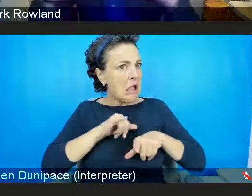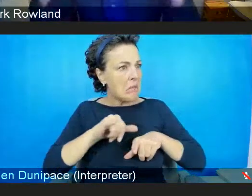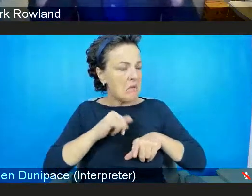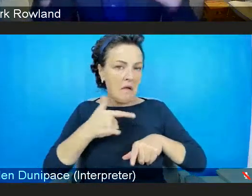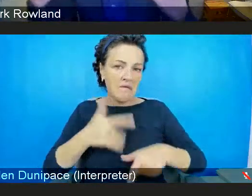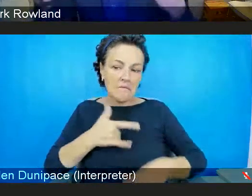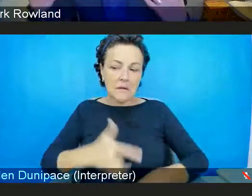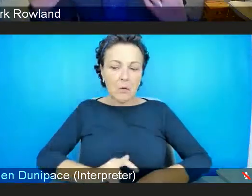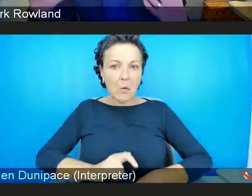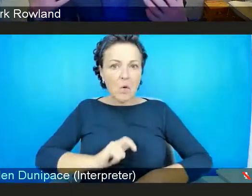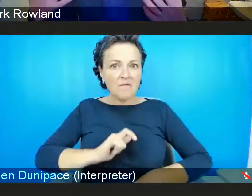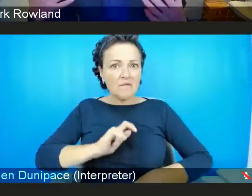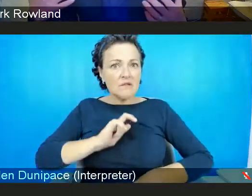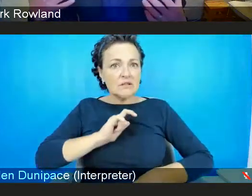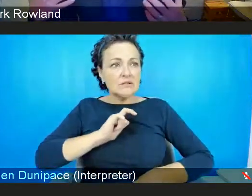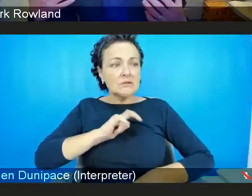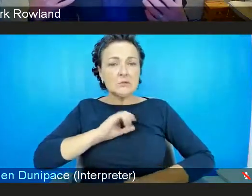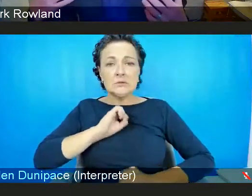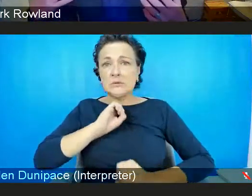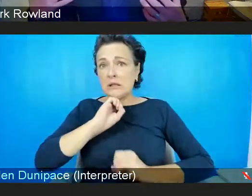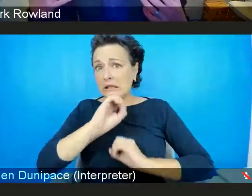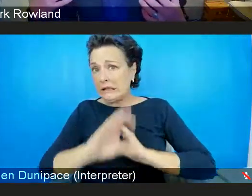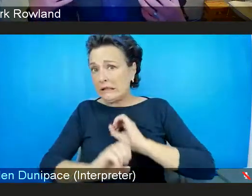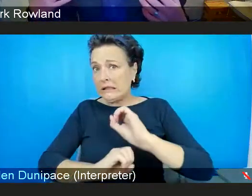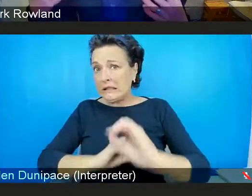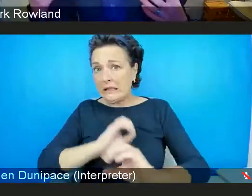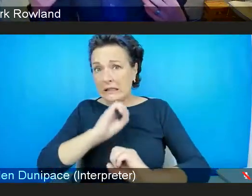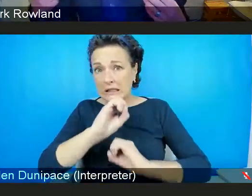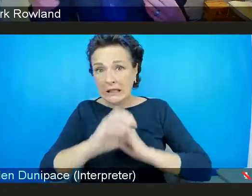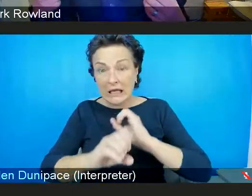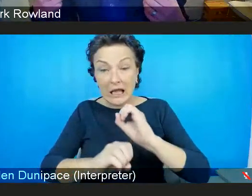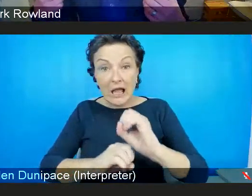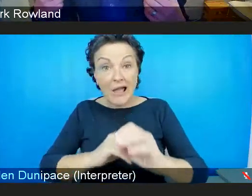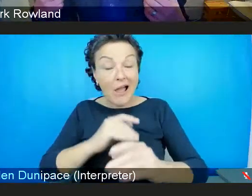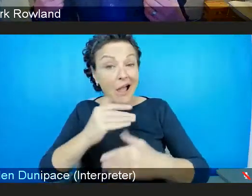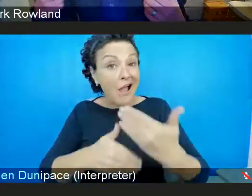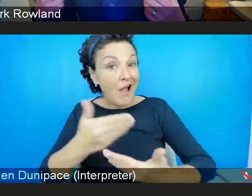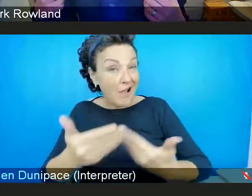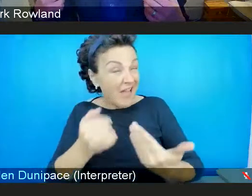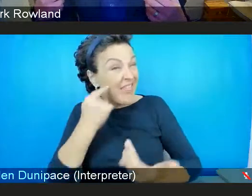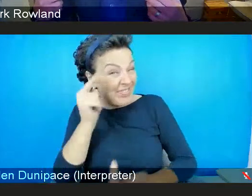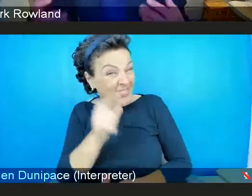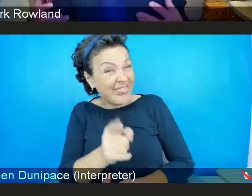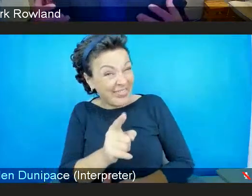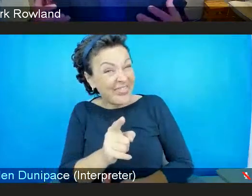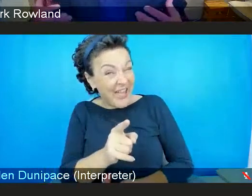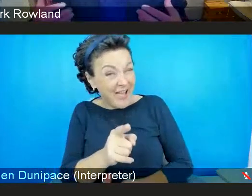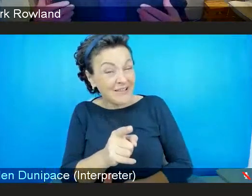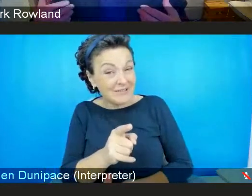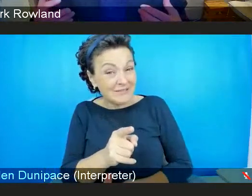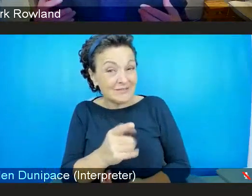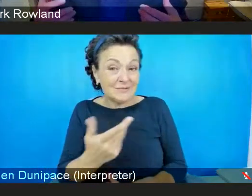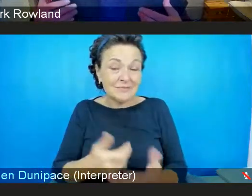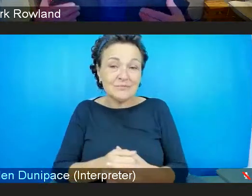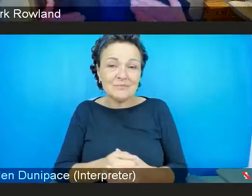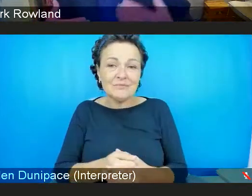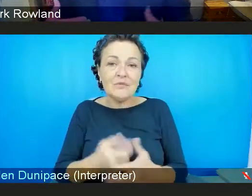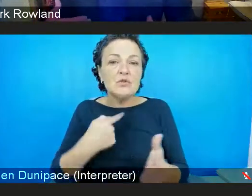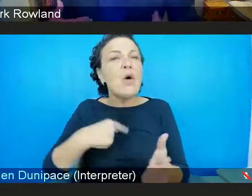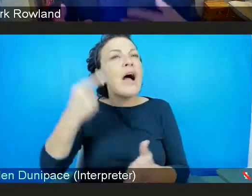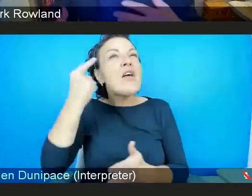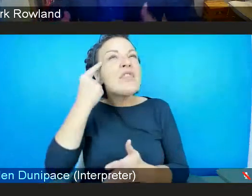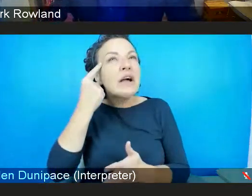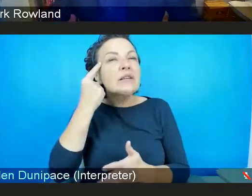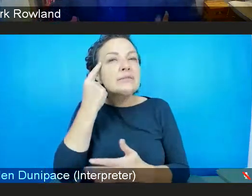to what you see from the outside. And so I I think because so